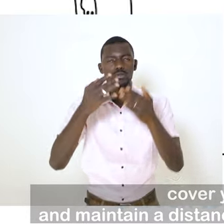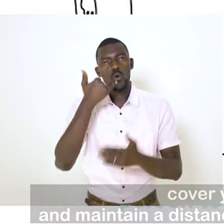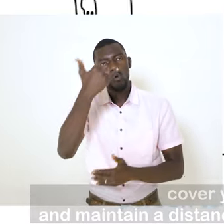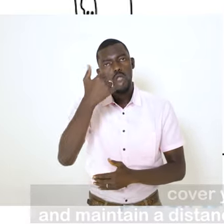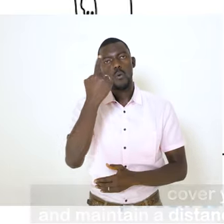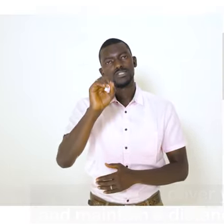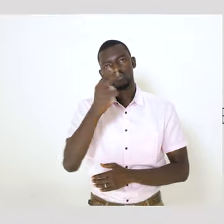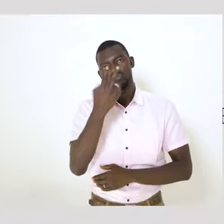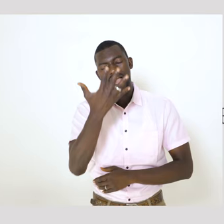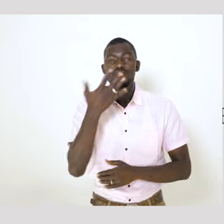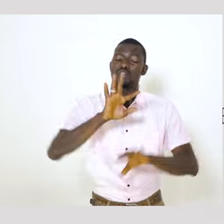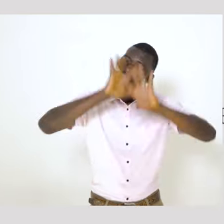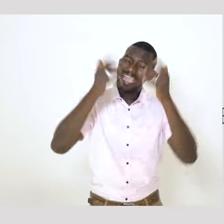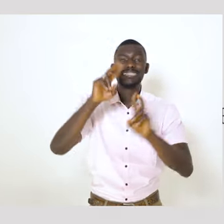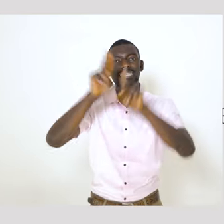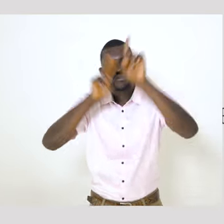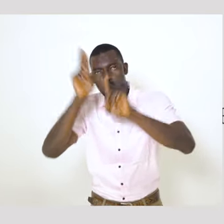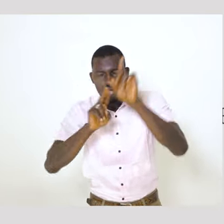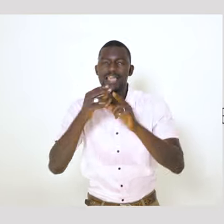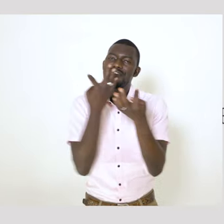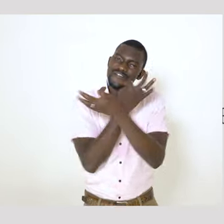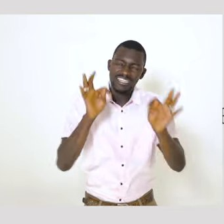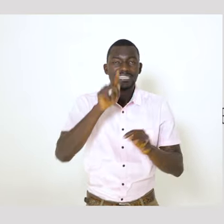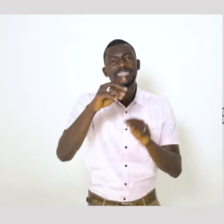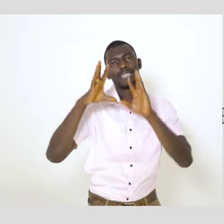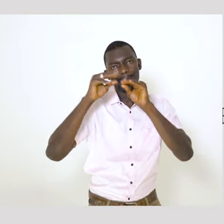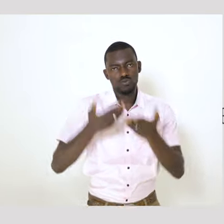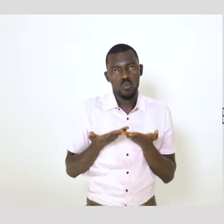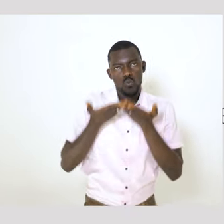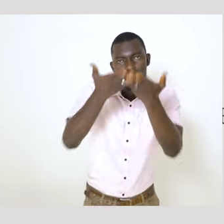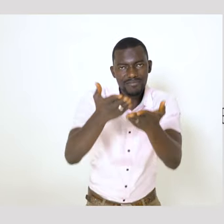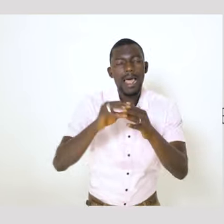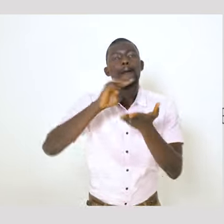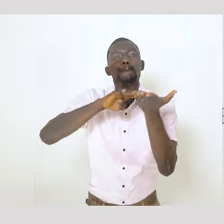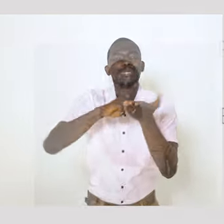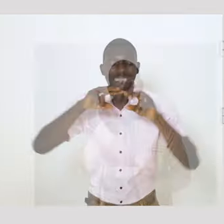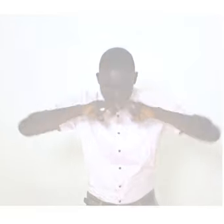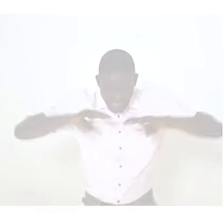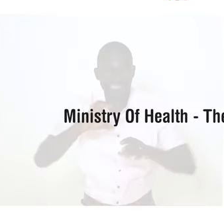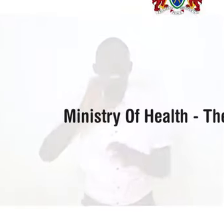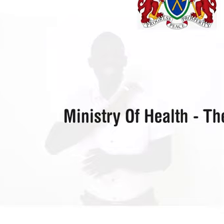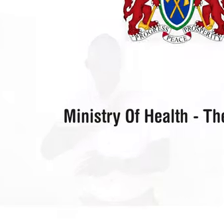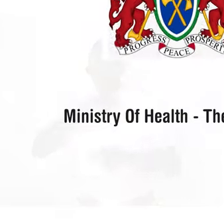are coughing or sneezing. For more information, call 1025 from any network free of charge.